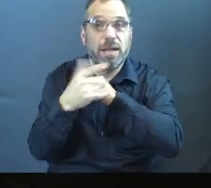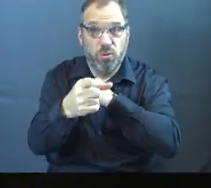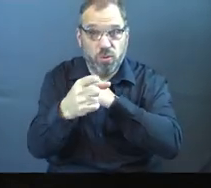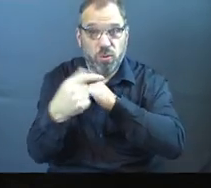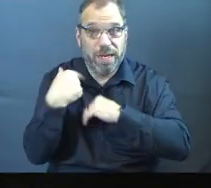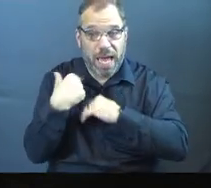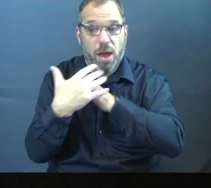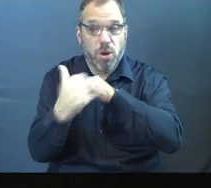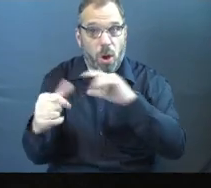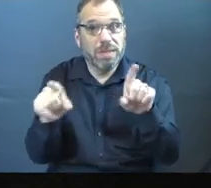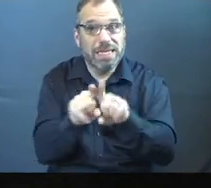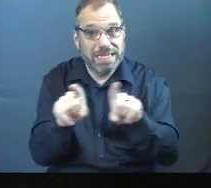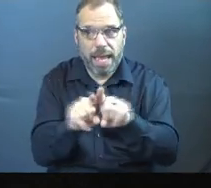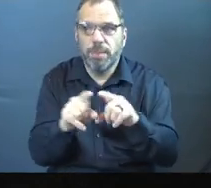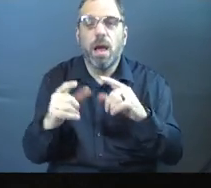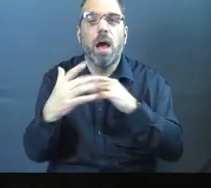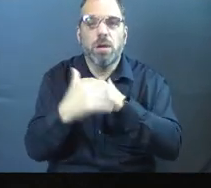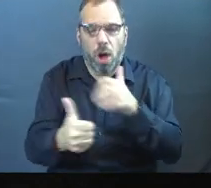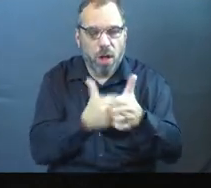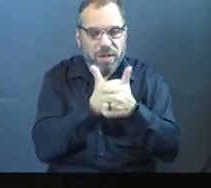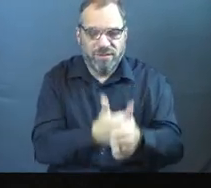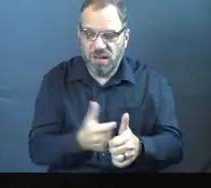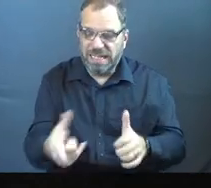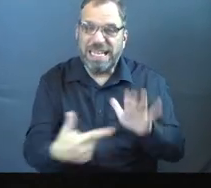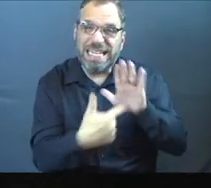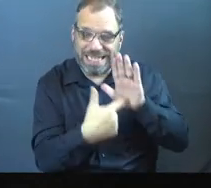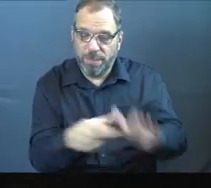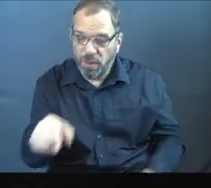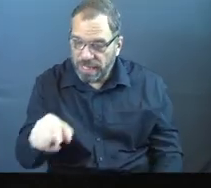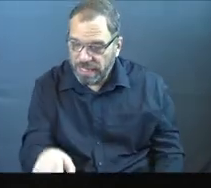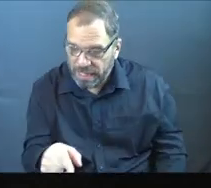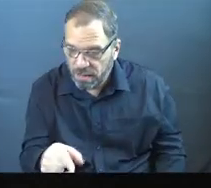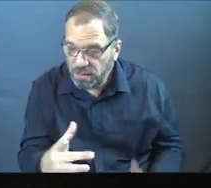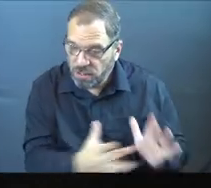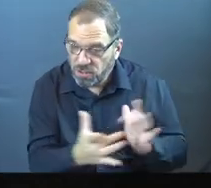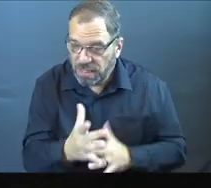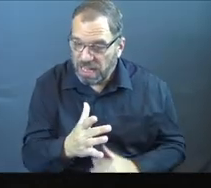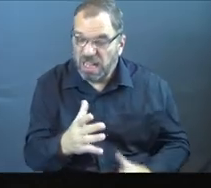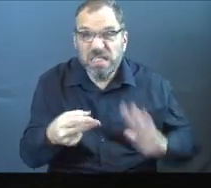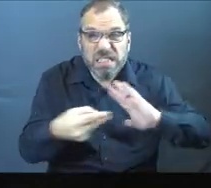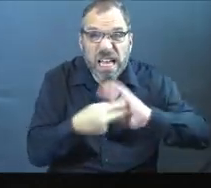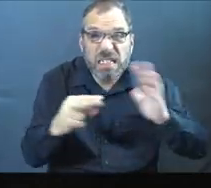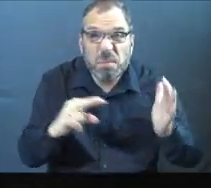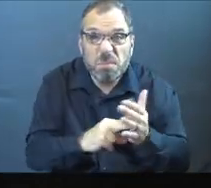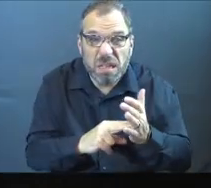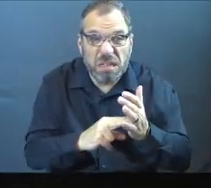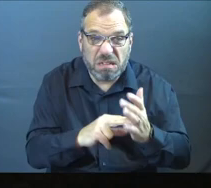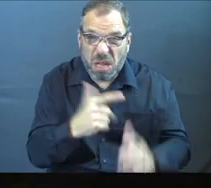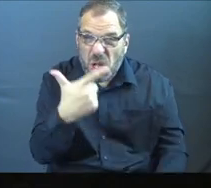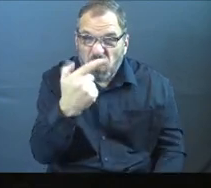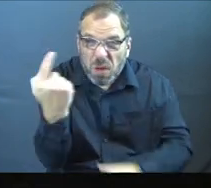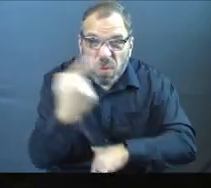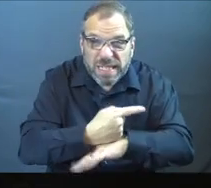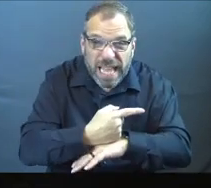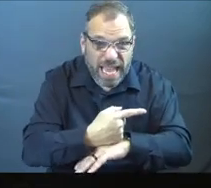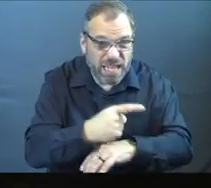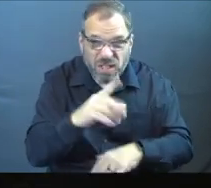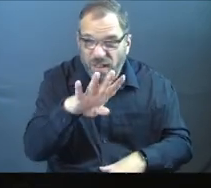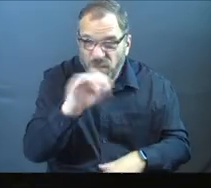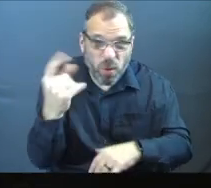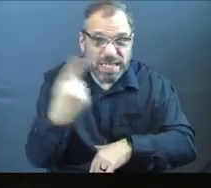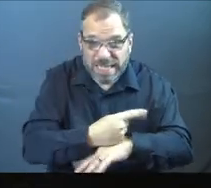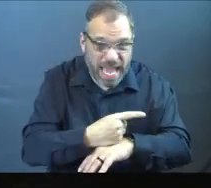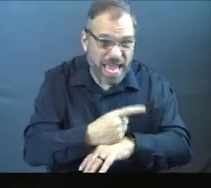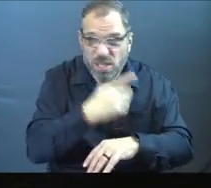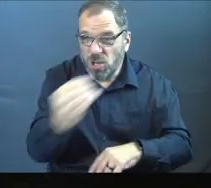exact same thing. We're called to follow this example that Jesus sets before us. Does that mean that we should extend 21 days to 40 and